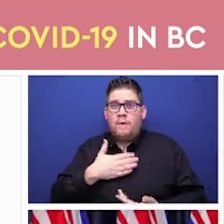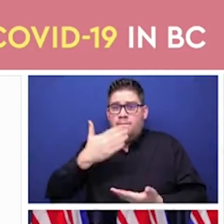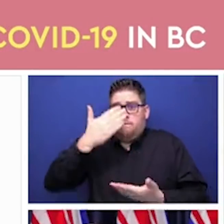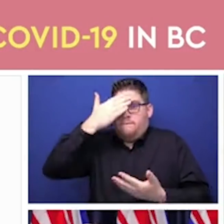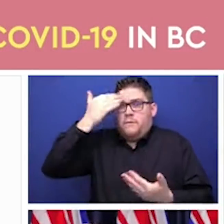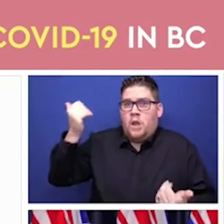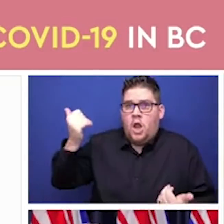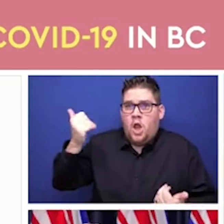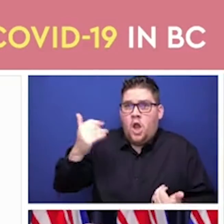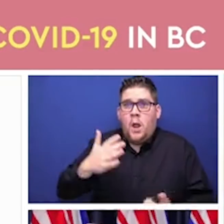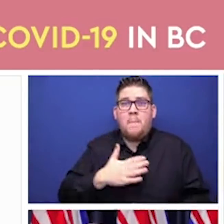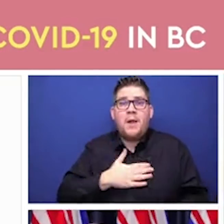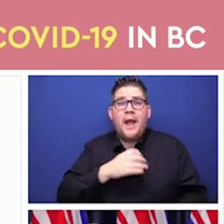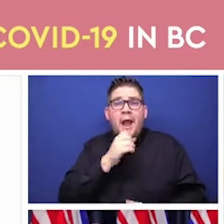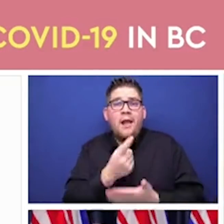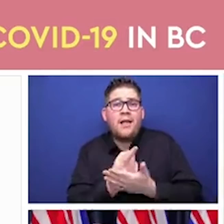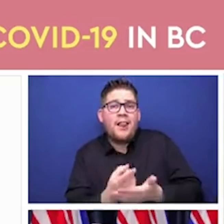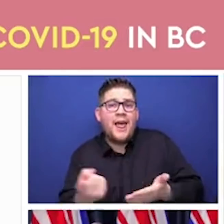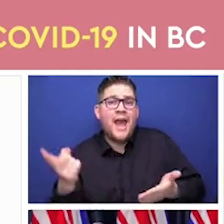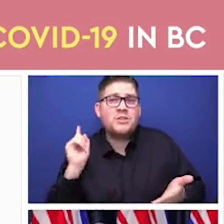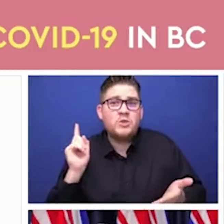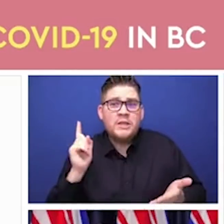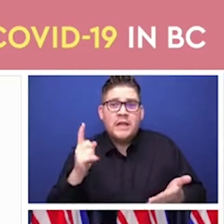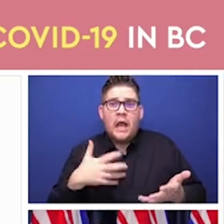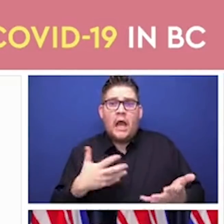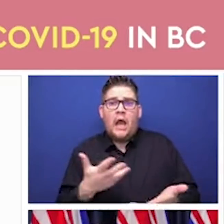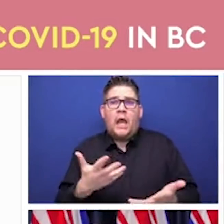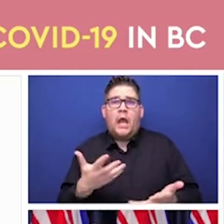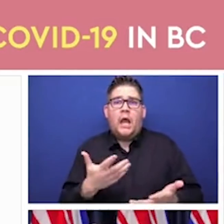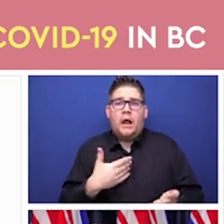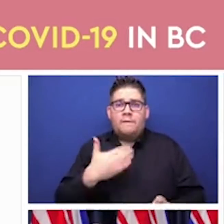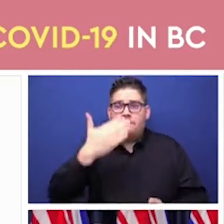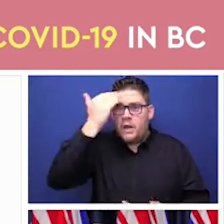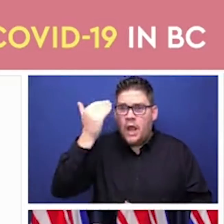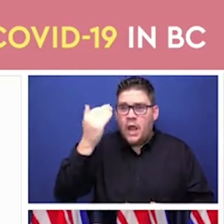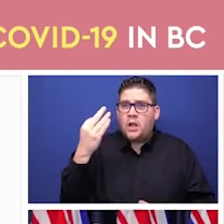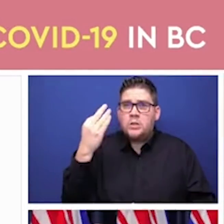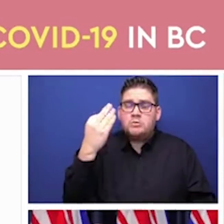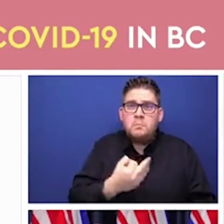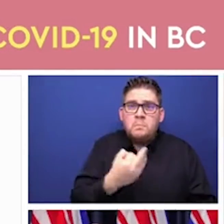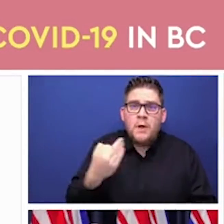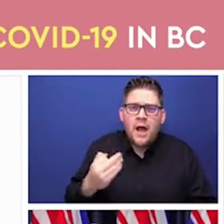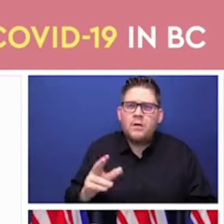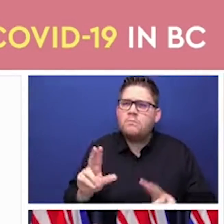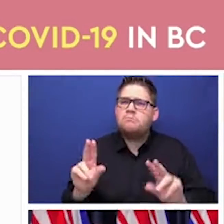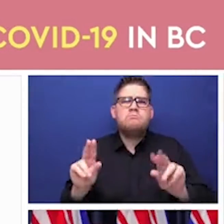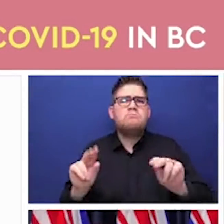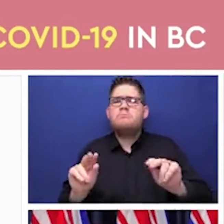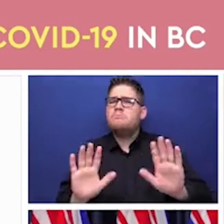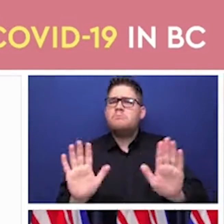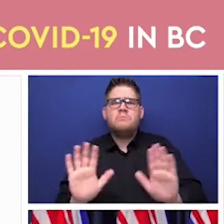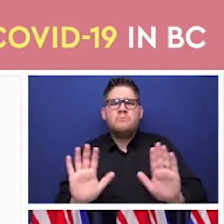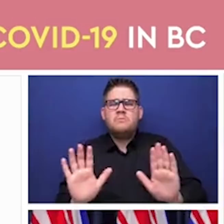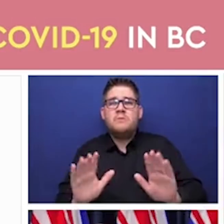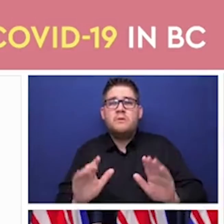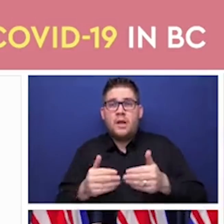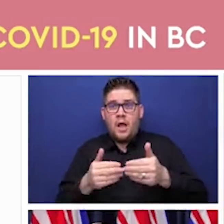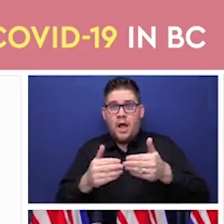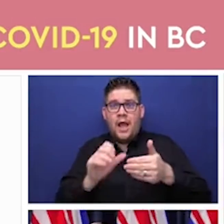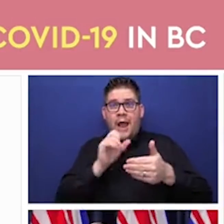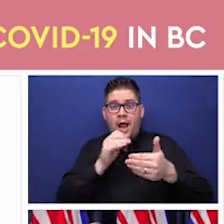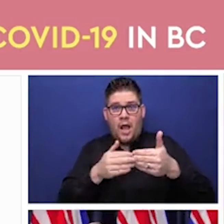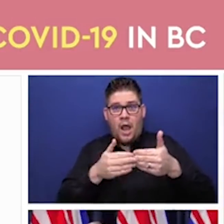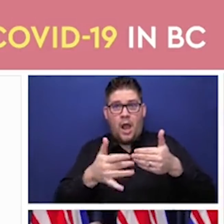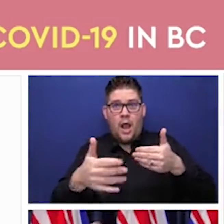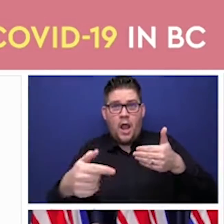will get their vaccine. They will get it in their community. And it will be, you know, a remarkable event. So just